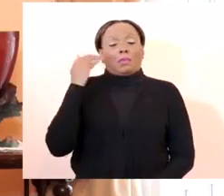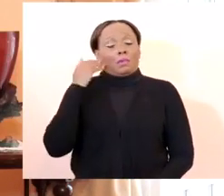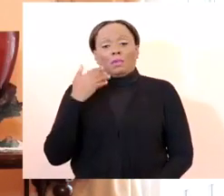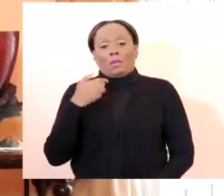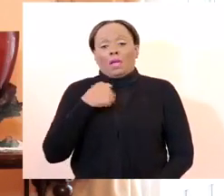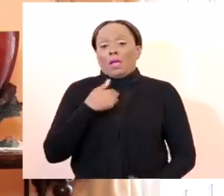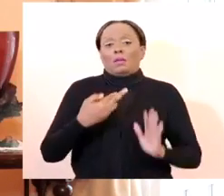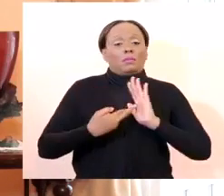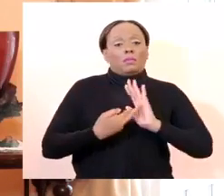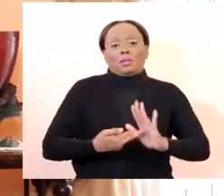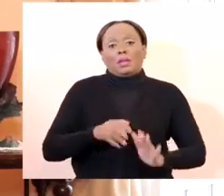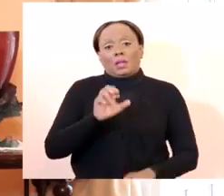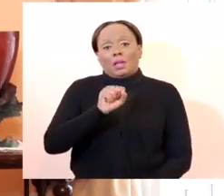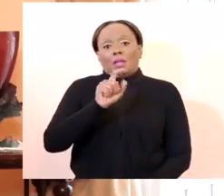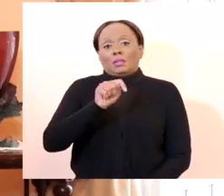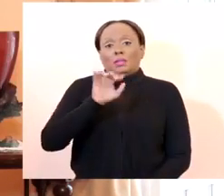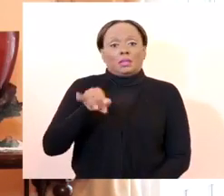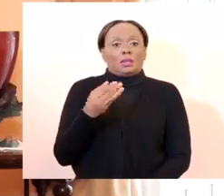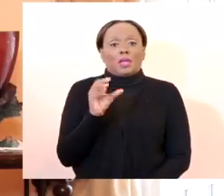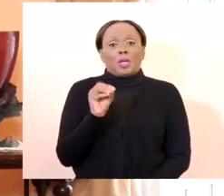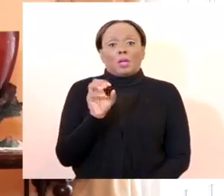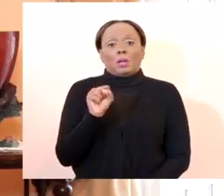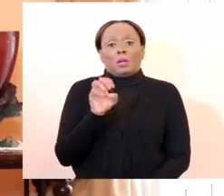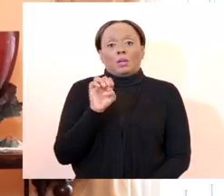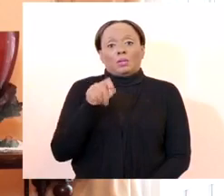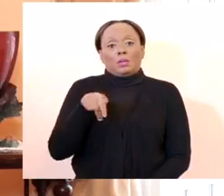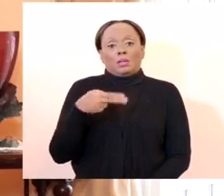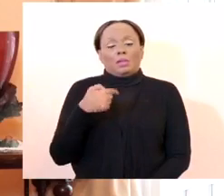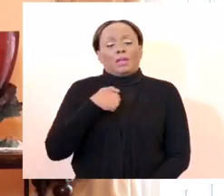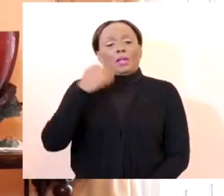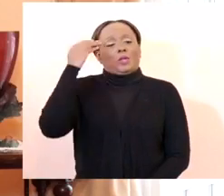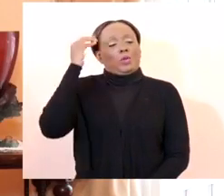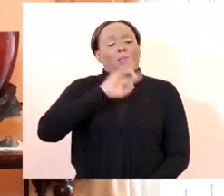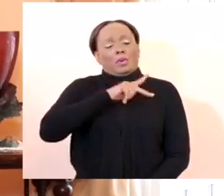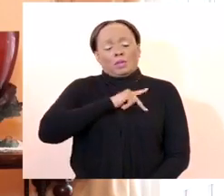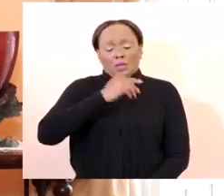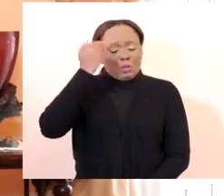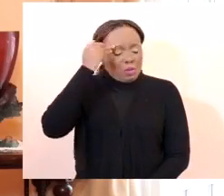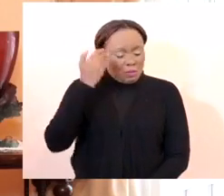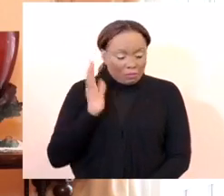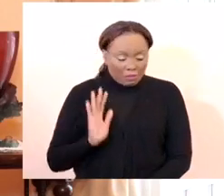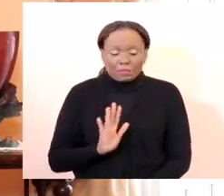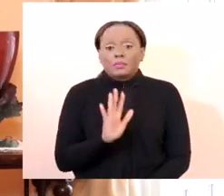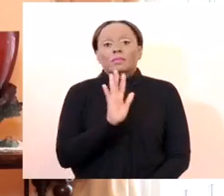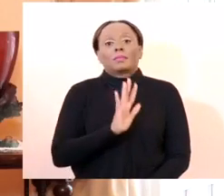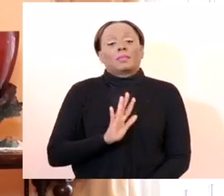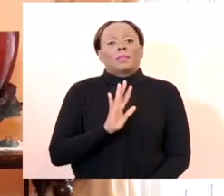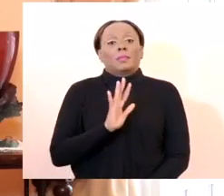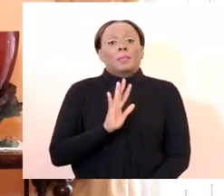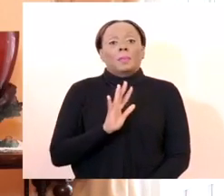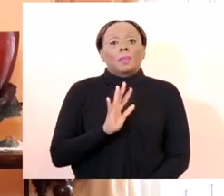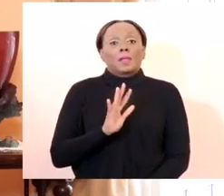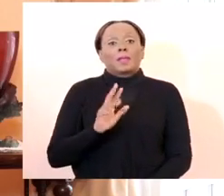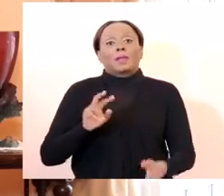the place I represent, that's the constituents I represent, the St. Joseph people will then have to journey to the north to